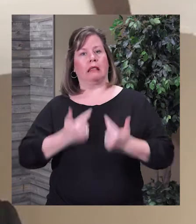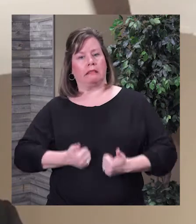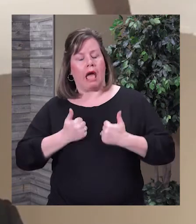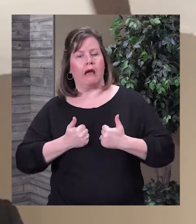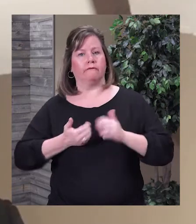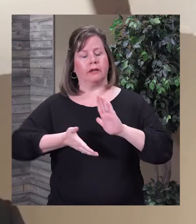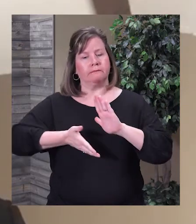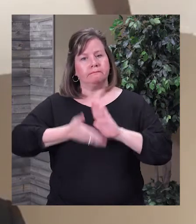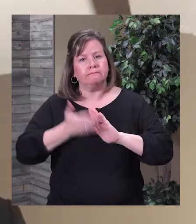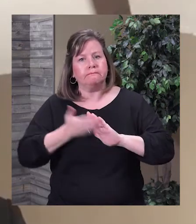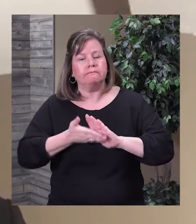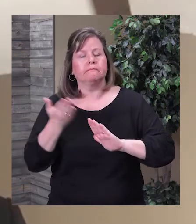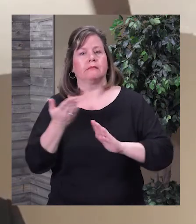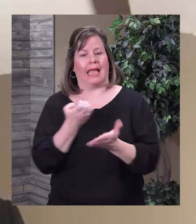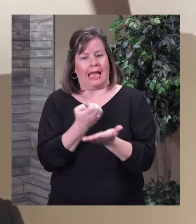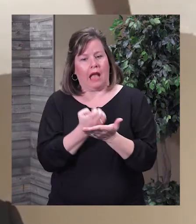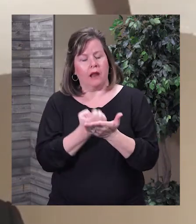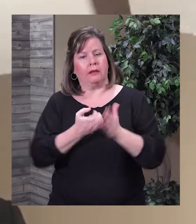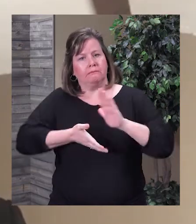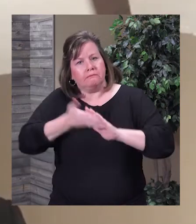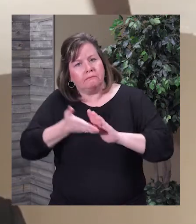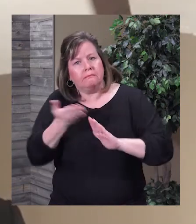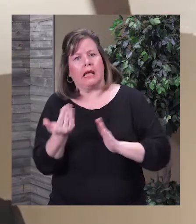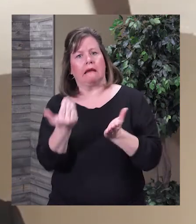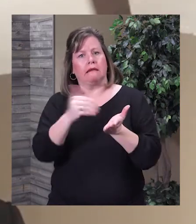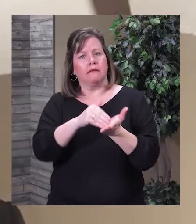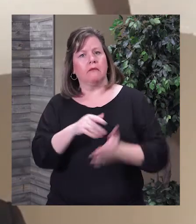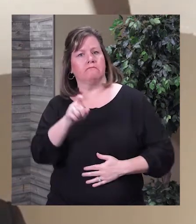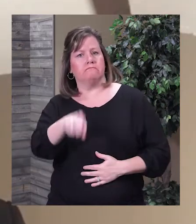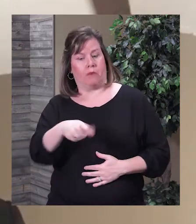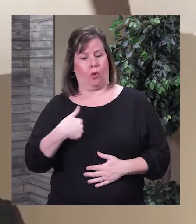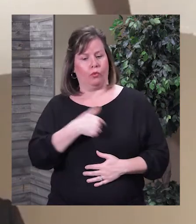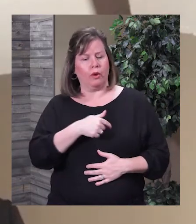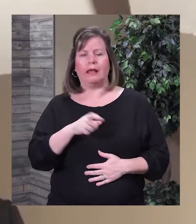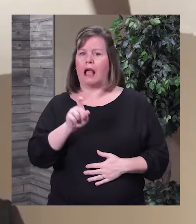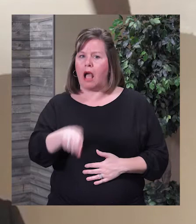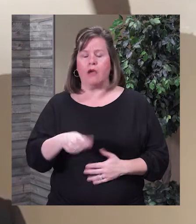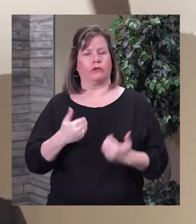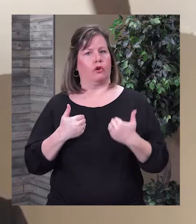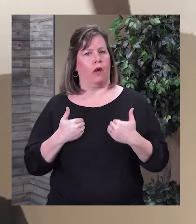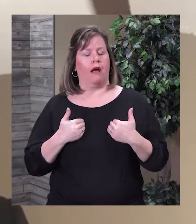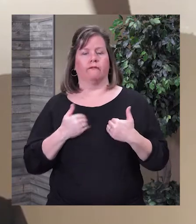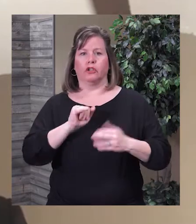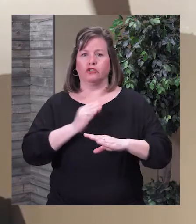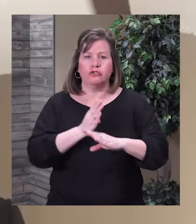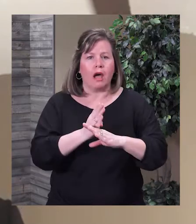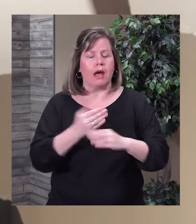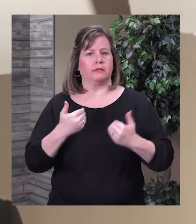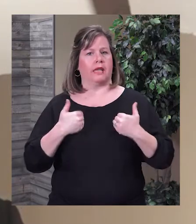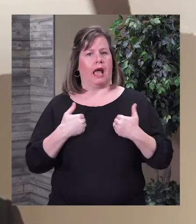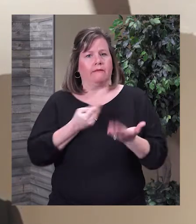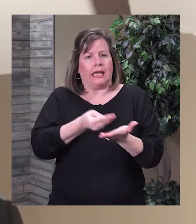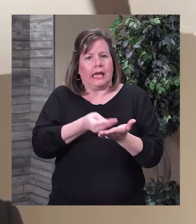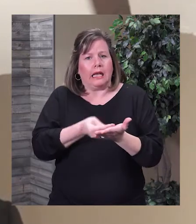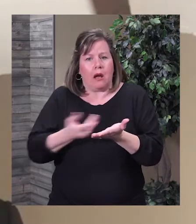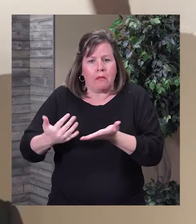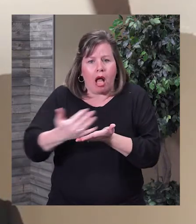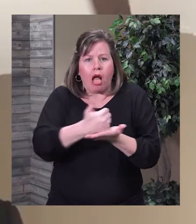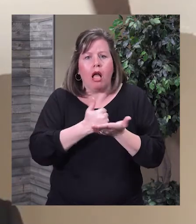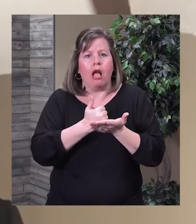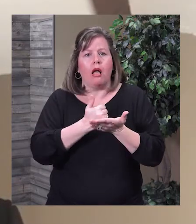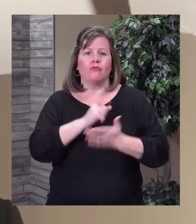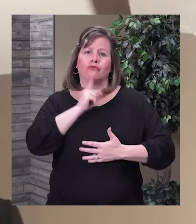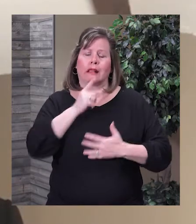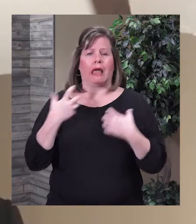life again. We have to get the economy going. We know we have to have jobs and income. There are real consequences to the health of our